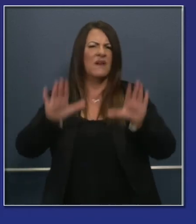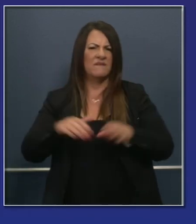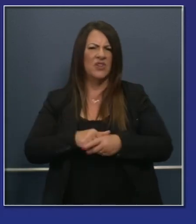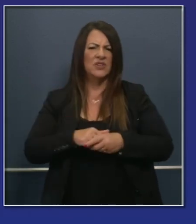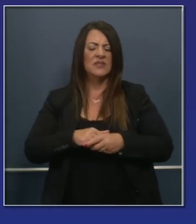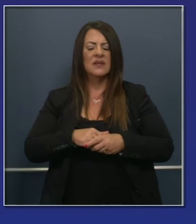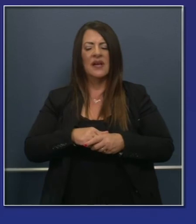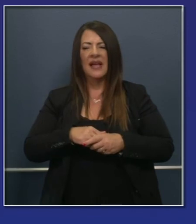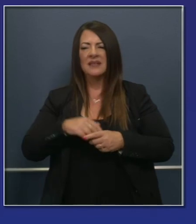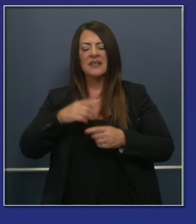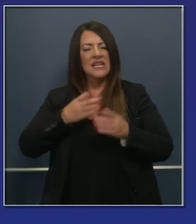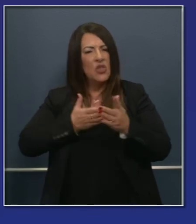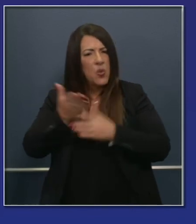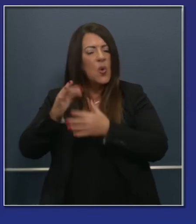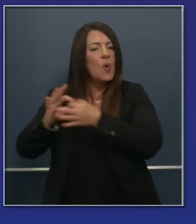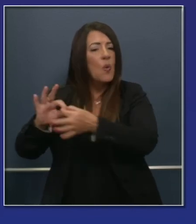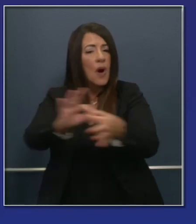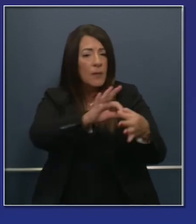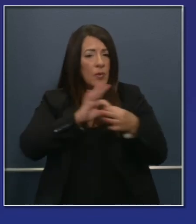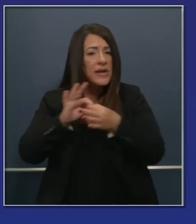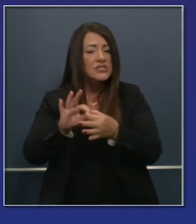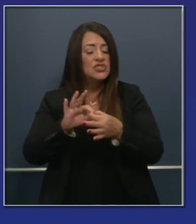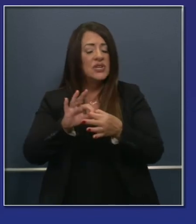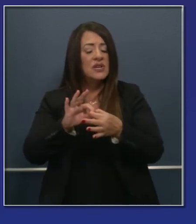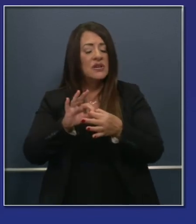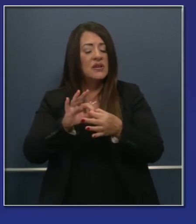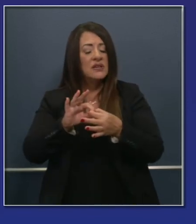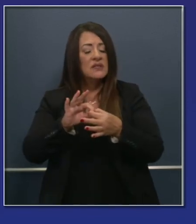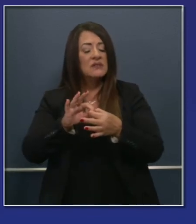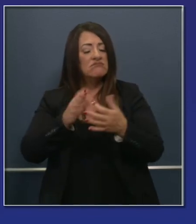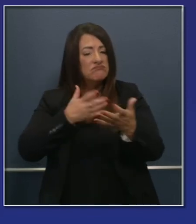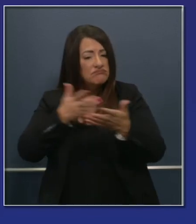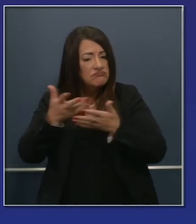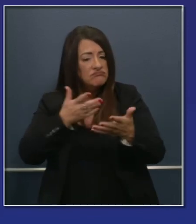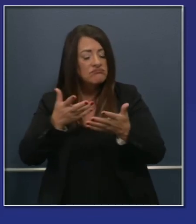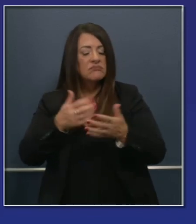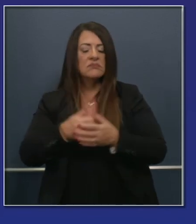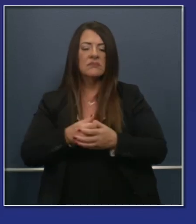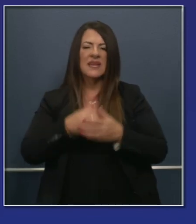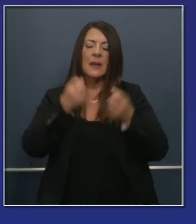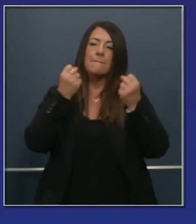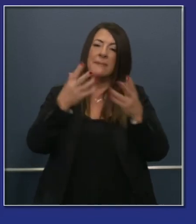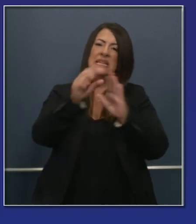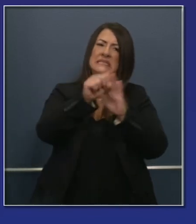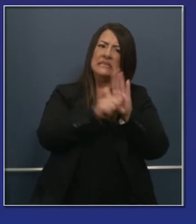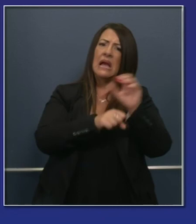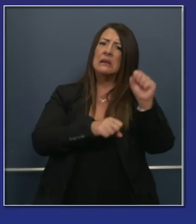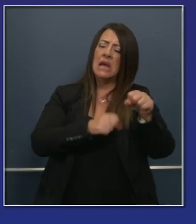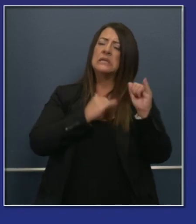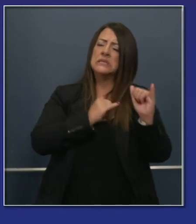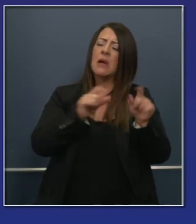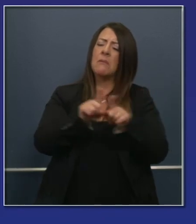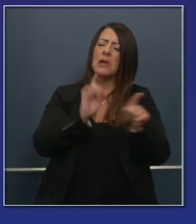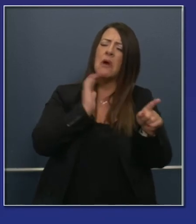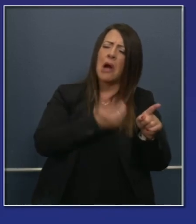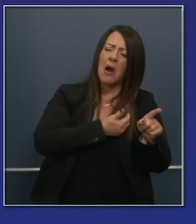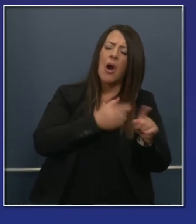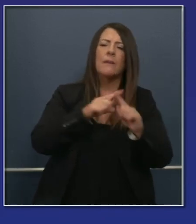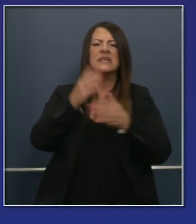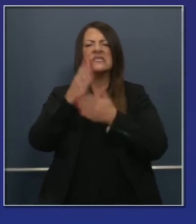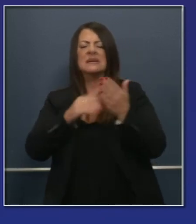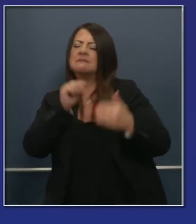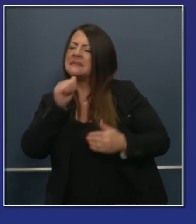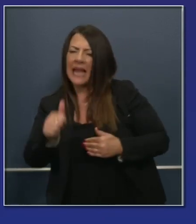of collaboration, a spirit of cooperation that doesn't exist in every state. In many states it does, but it's a wonderful